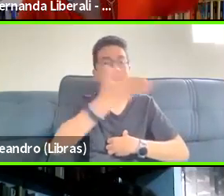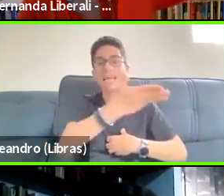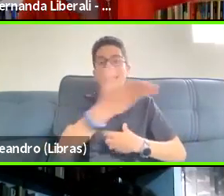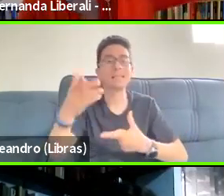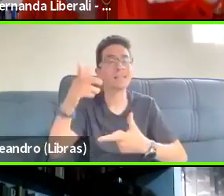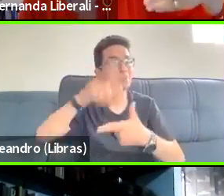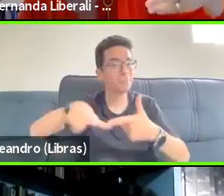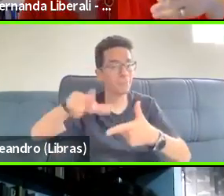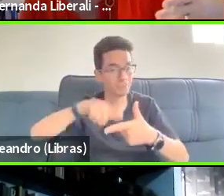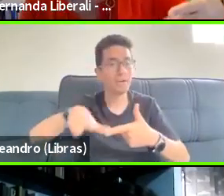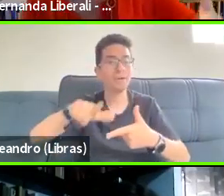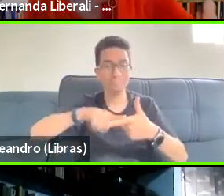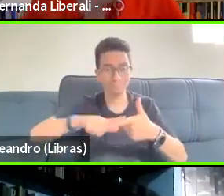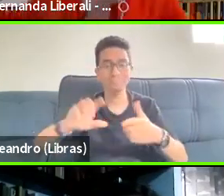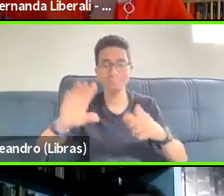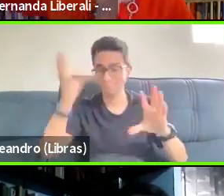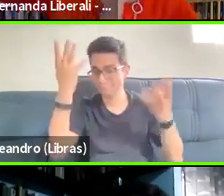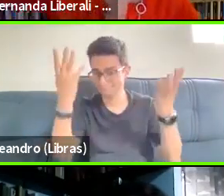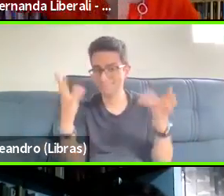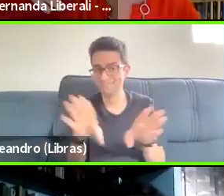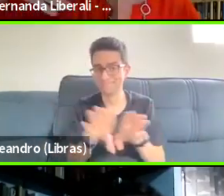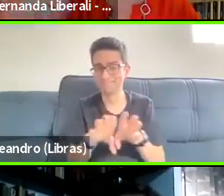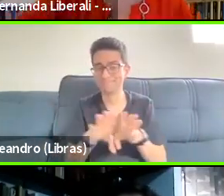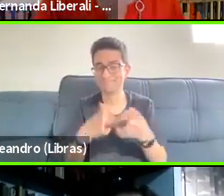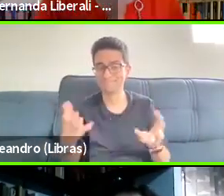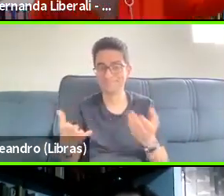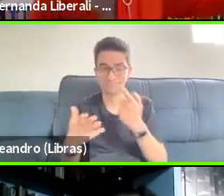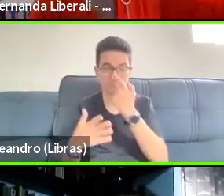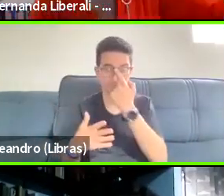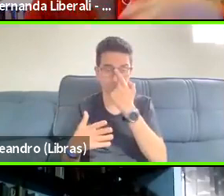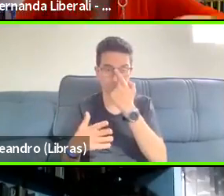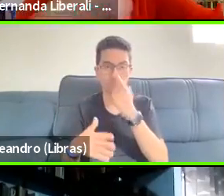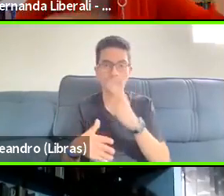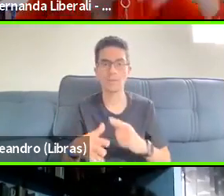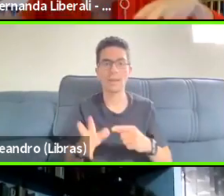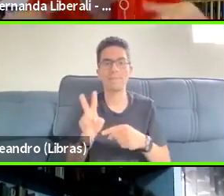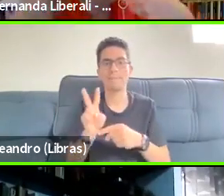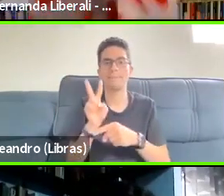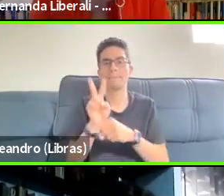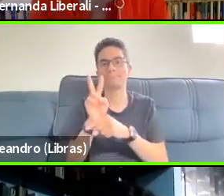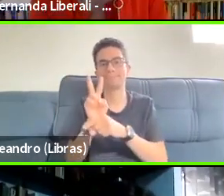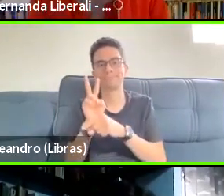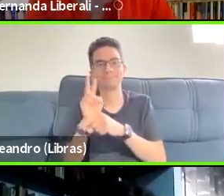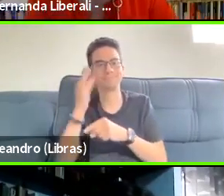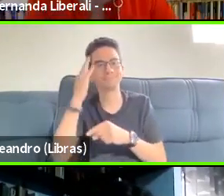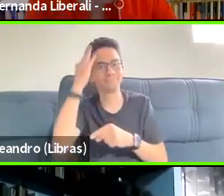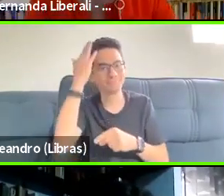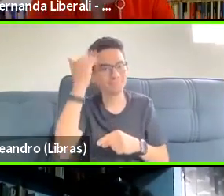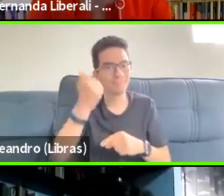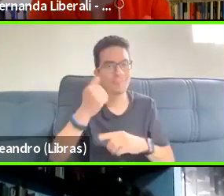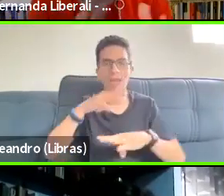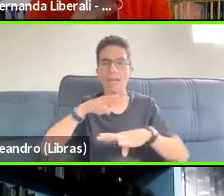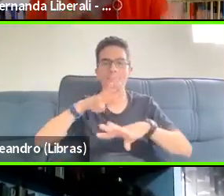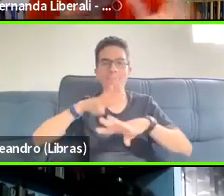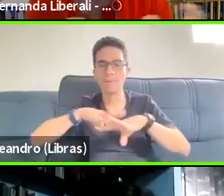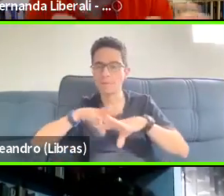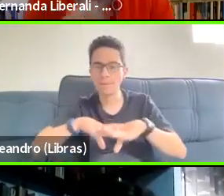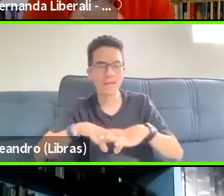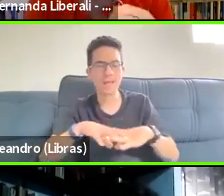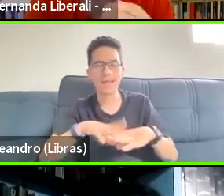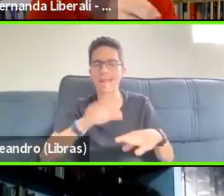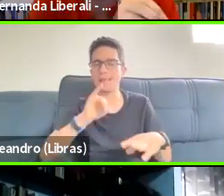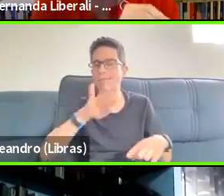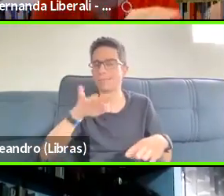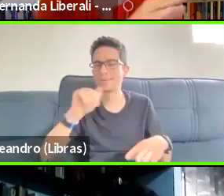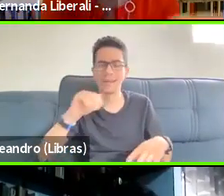So from a mathematical perspective, a linguistic perspective and all these areas contributing to this, so teachers can see